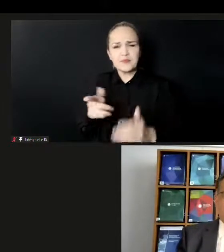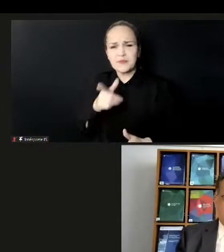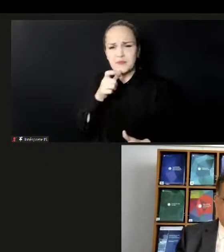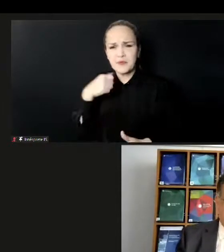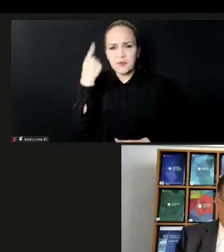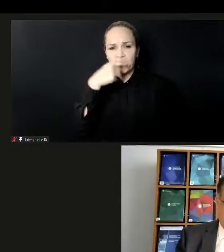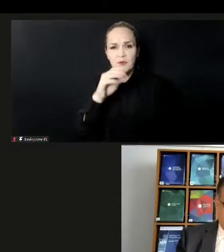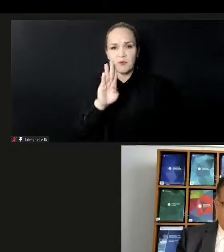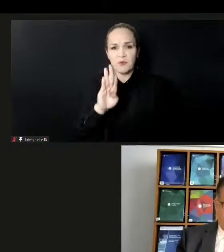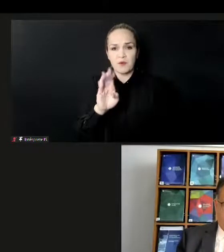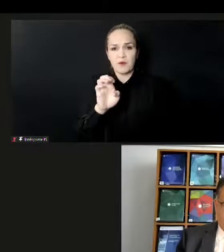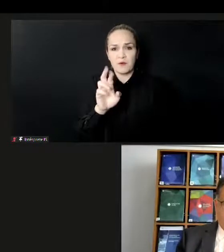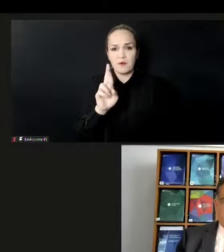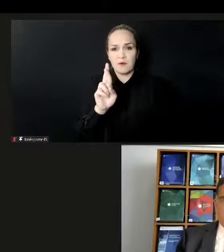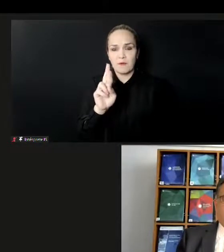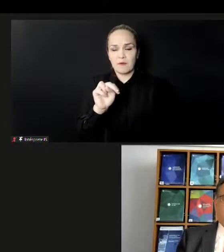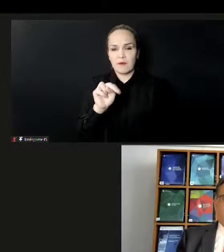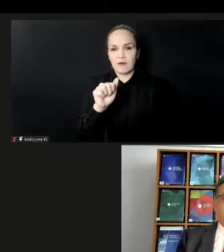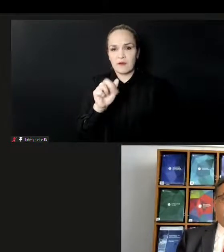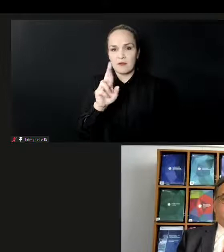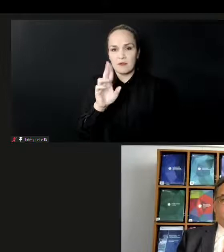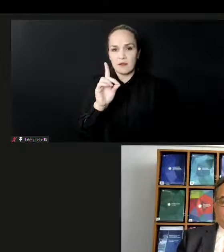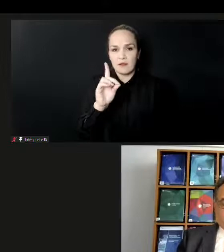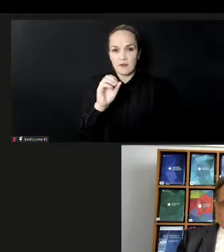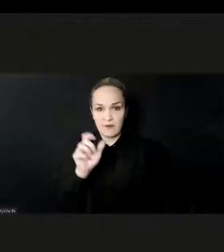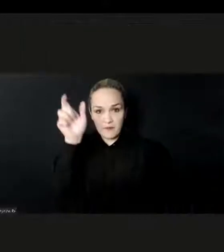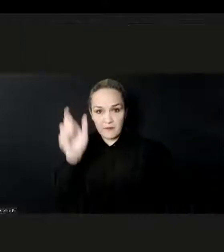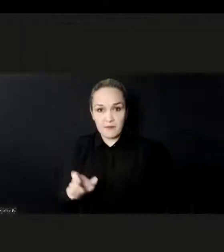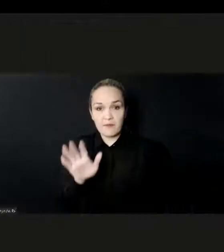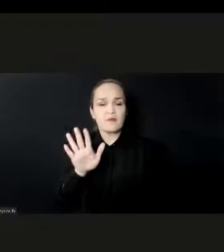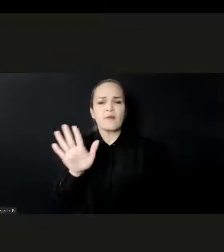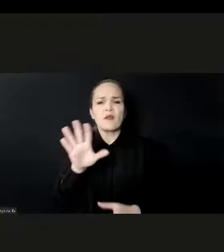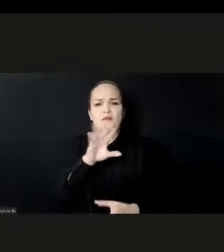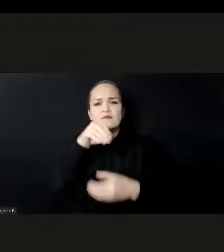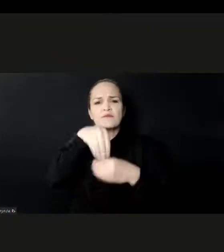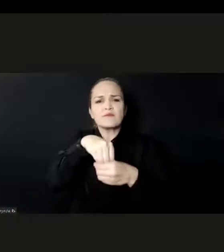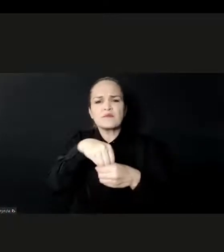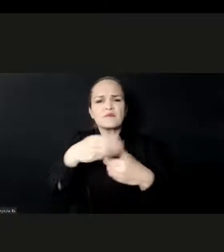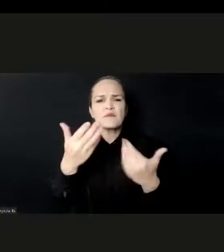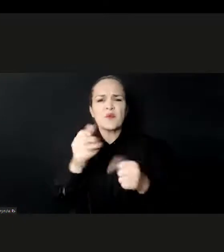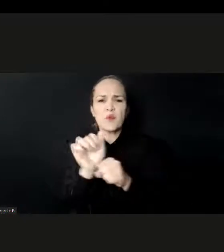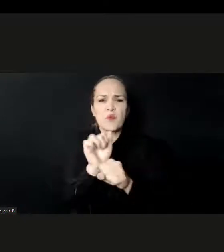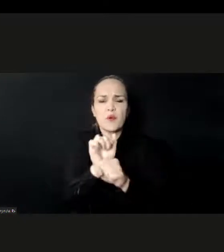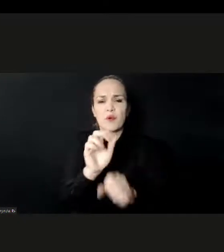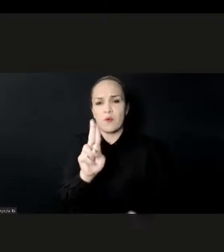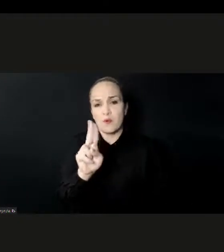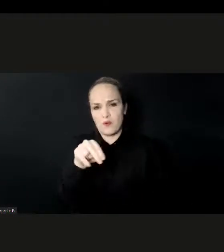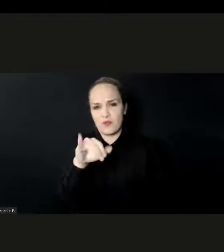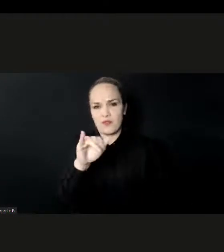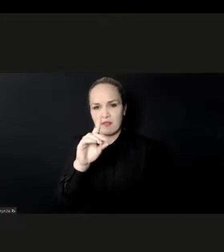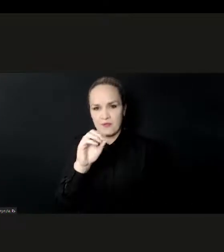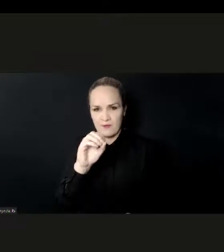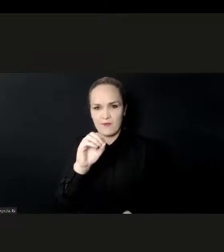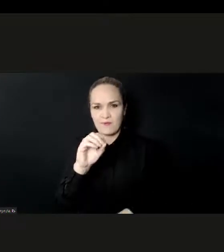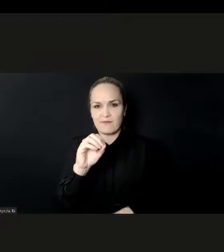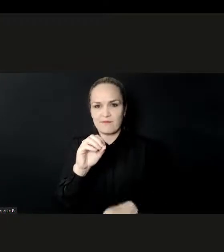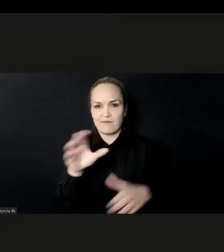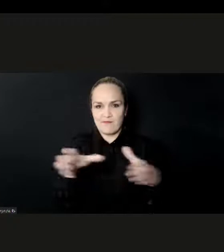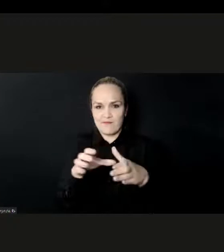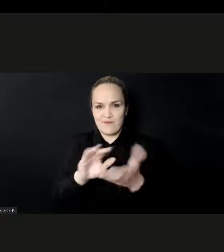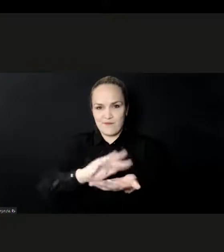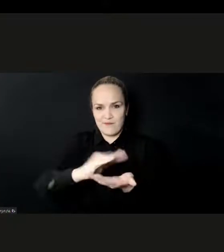UNIDO. Bernardo, over to you. Bonjour, Patrick, dear excellencies, ladies and gentlemen,